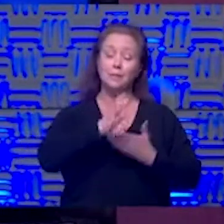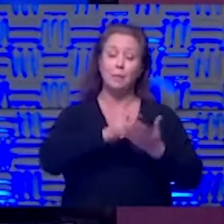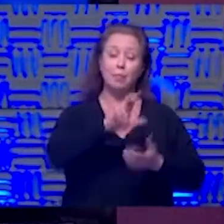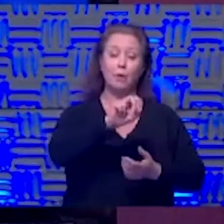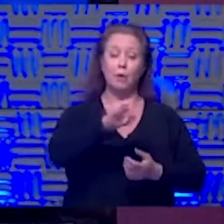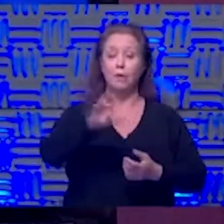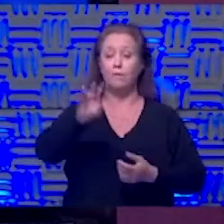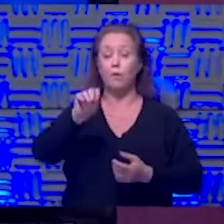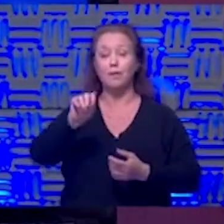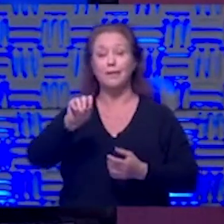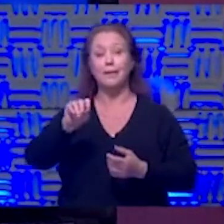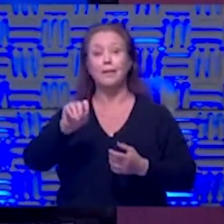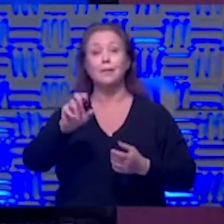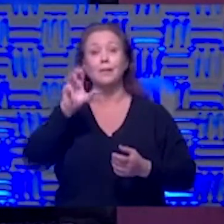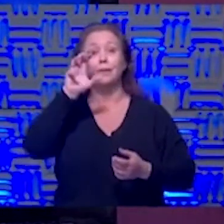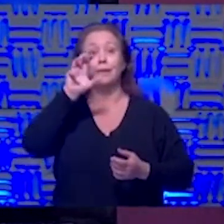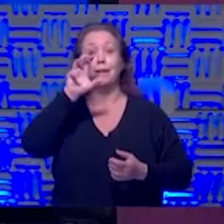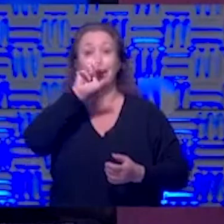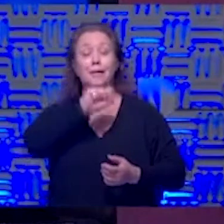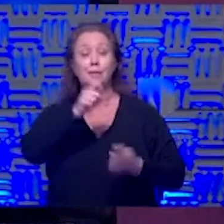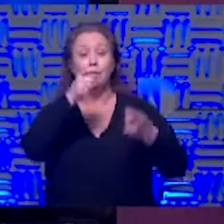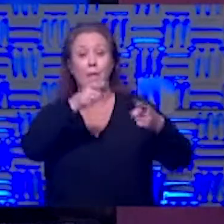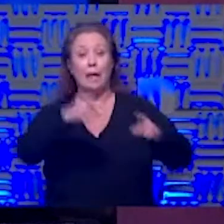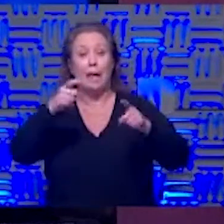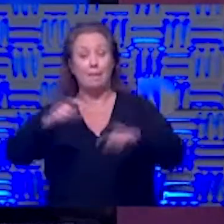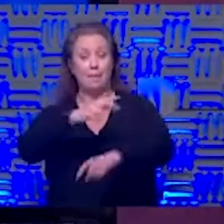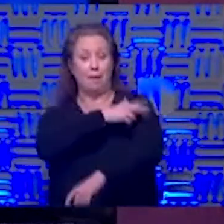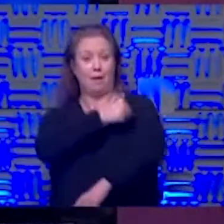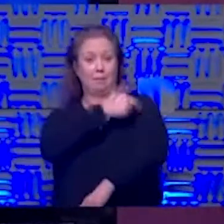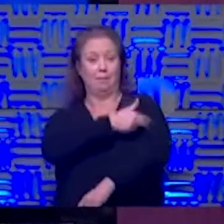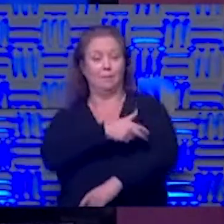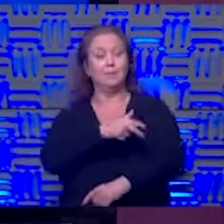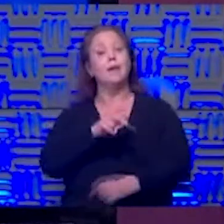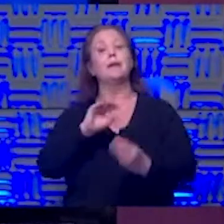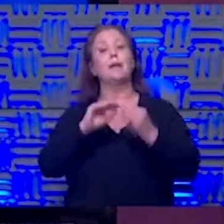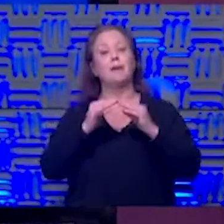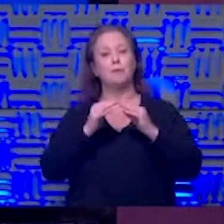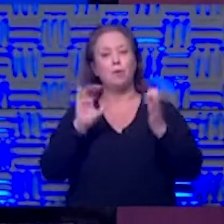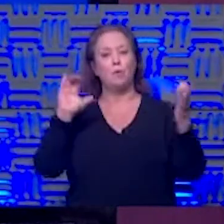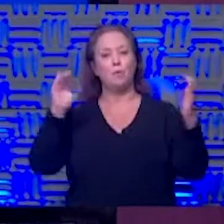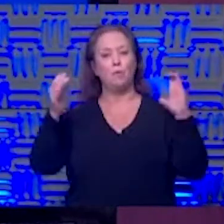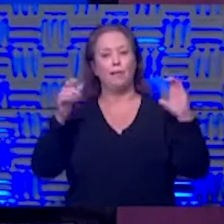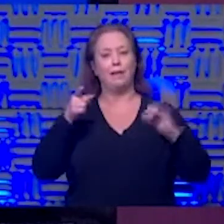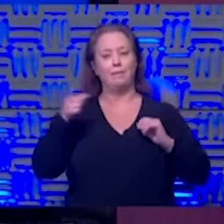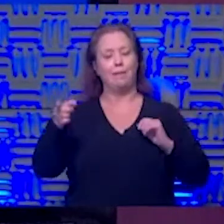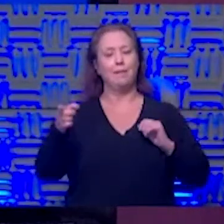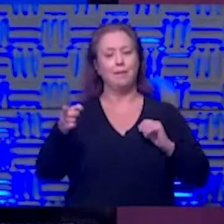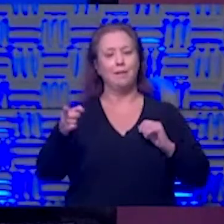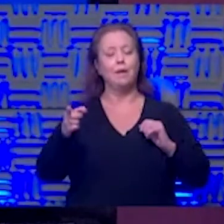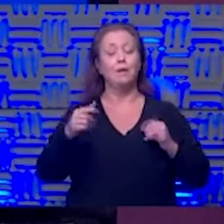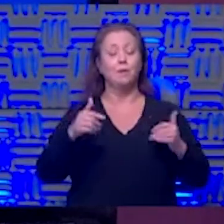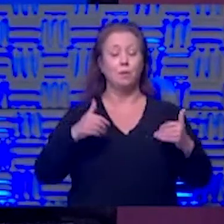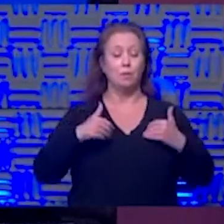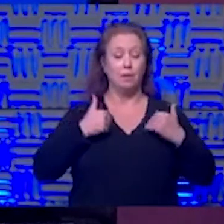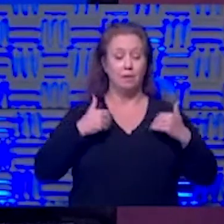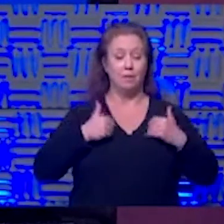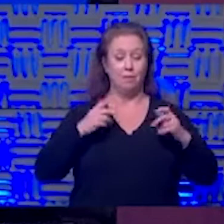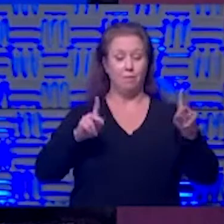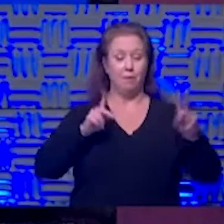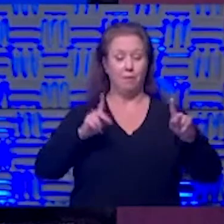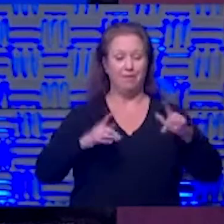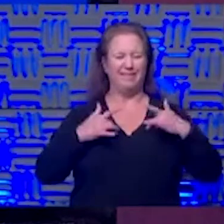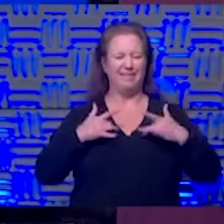well guess what happened to the hospital census then now it looks like that the second thing we know is that folks who are younger tend to be here less